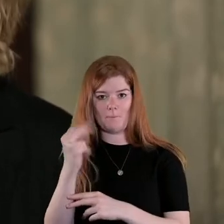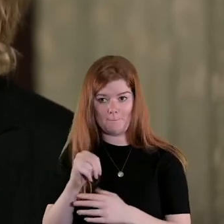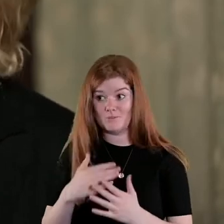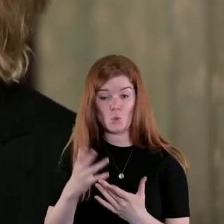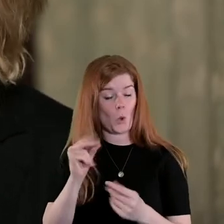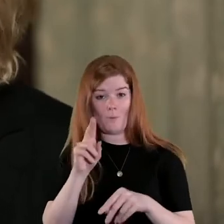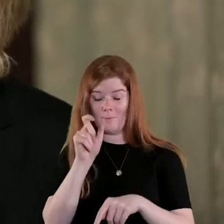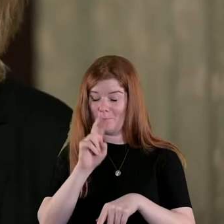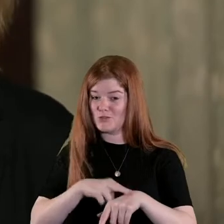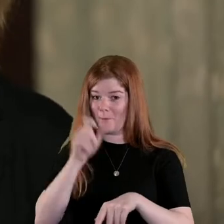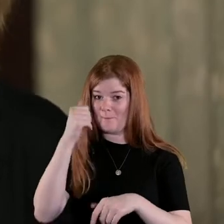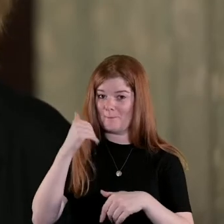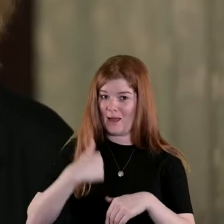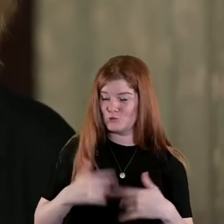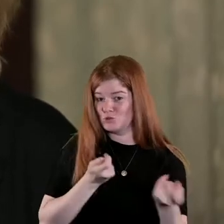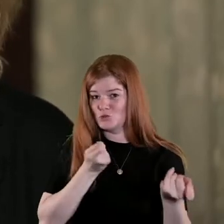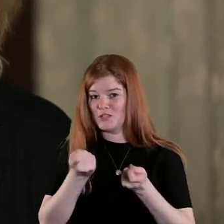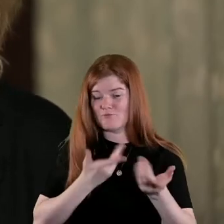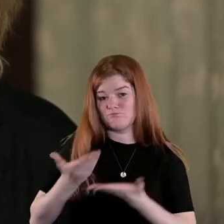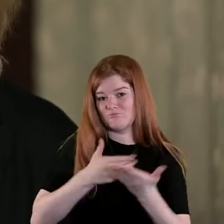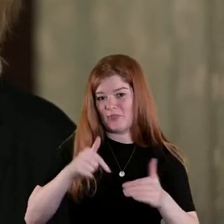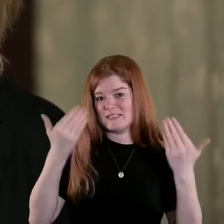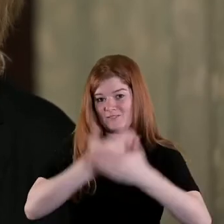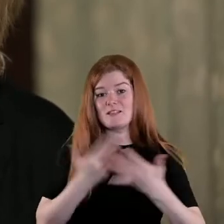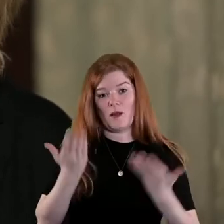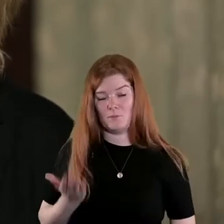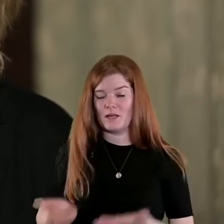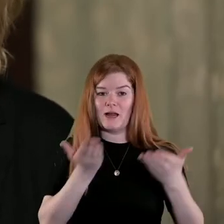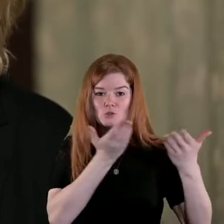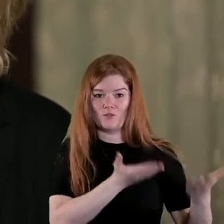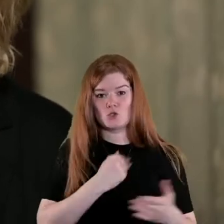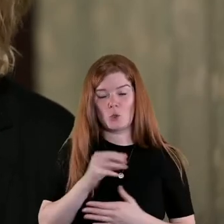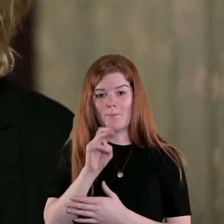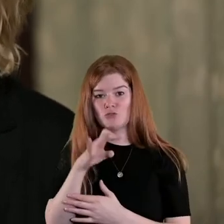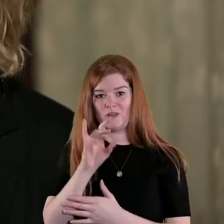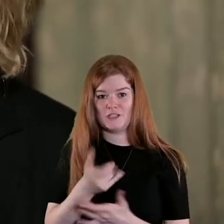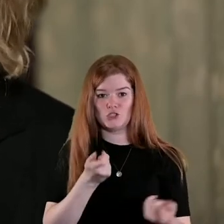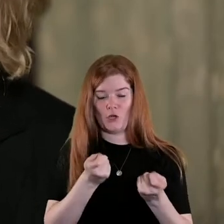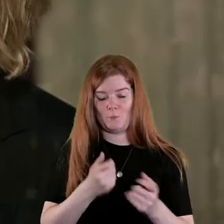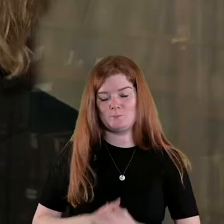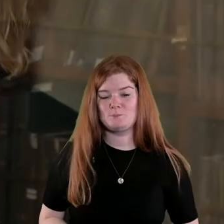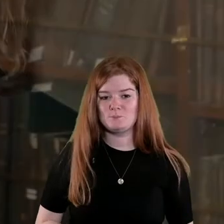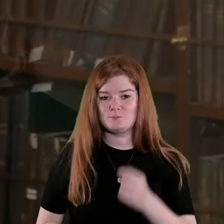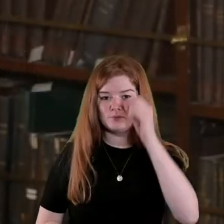no better man to steer the discussion here this evening I'll hand over now to Patrick to chair the discussions